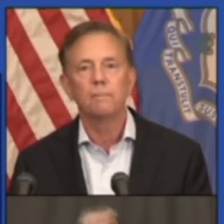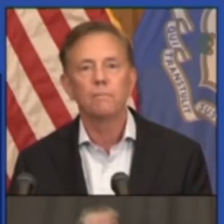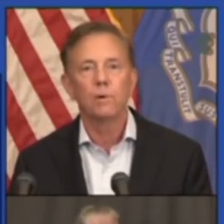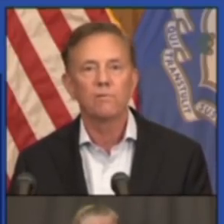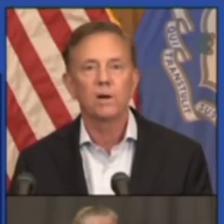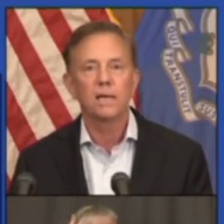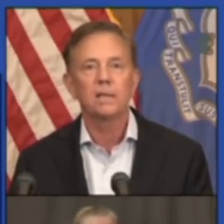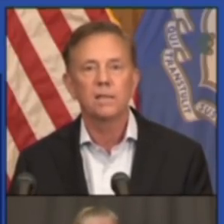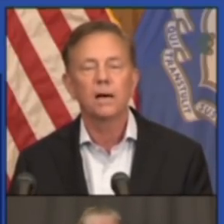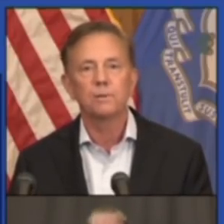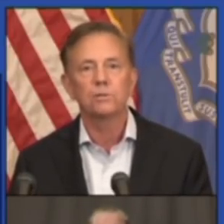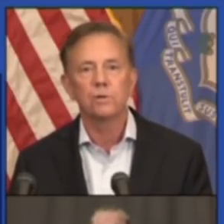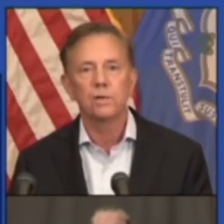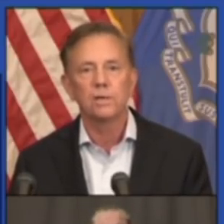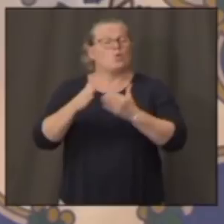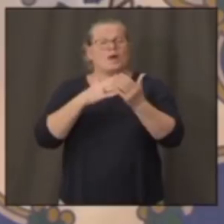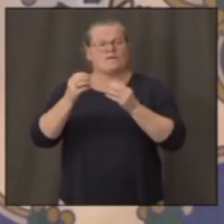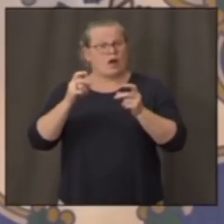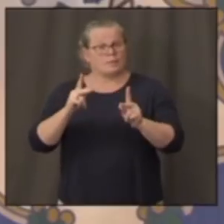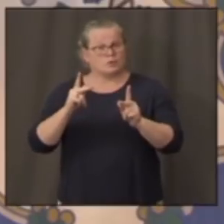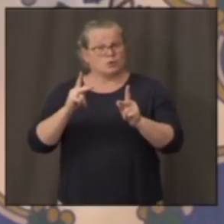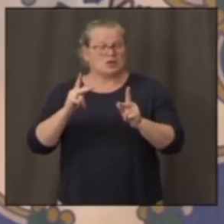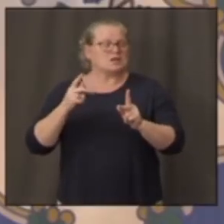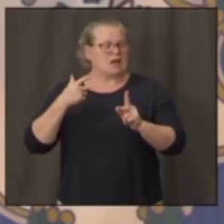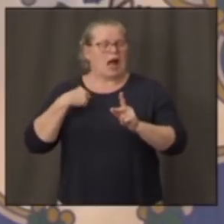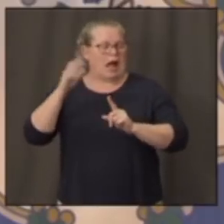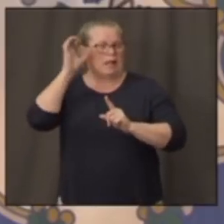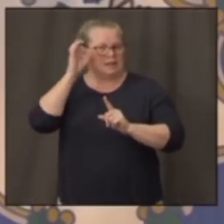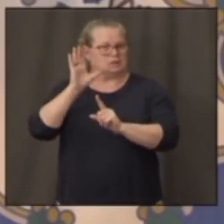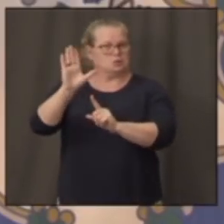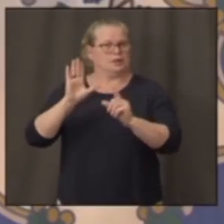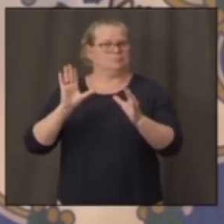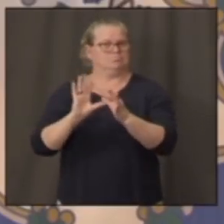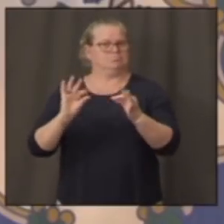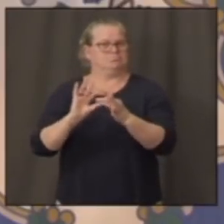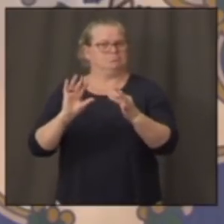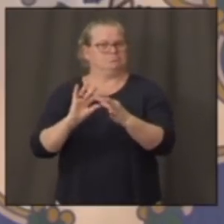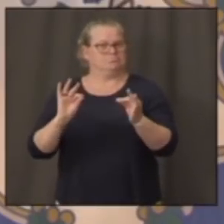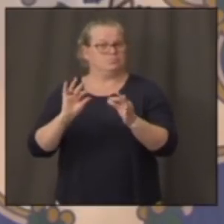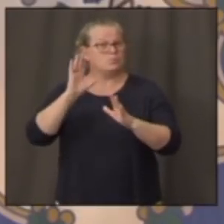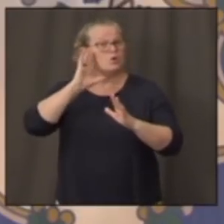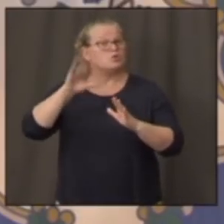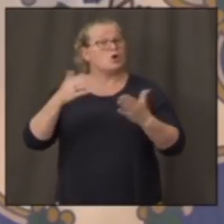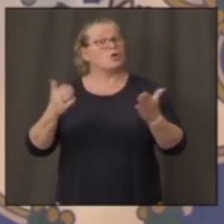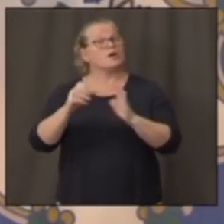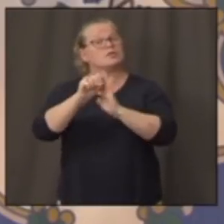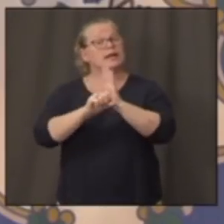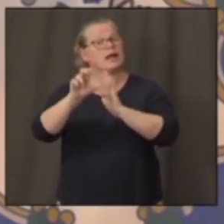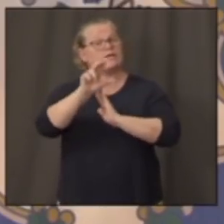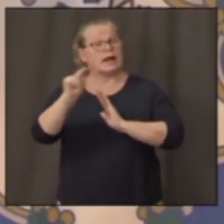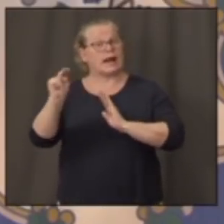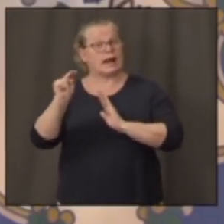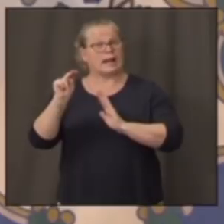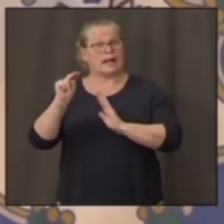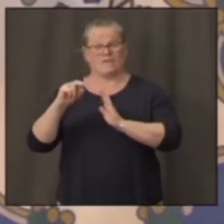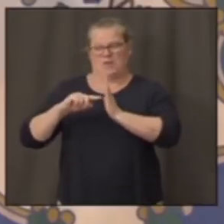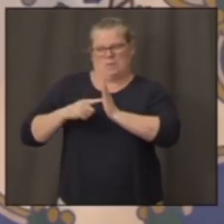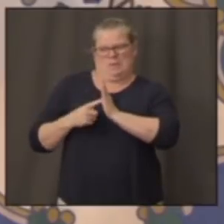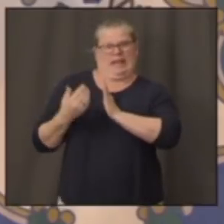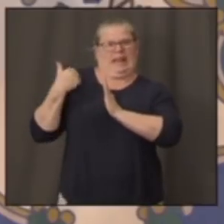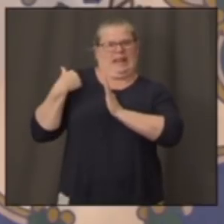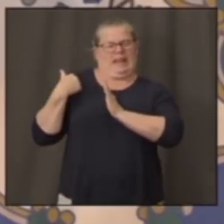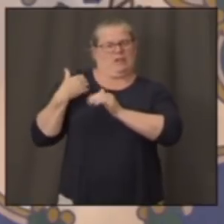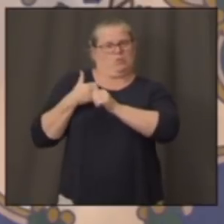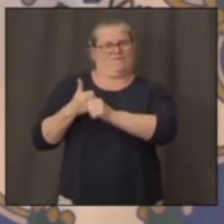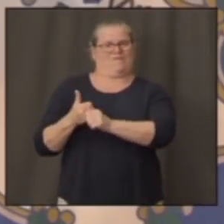whenever I get the opportunity. As you know, we have led from the beginning here in the state of Connecticut with science, not